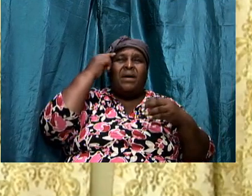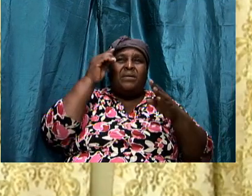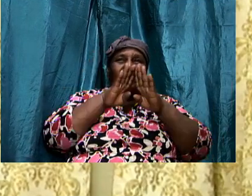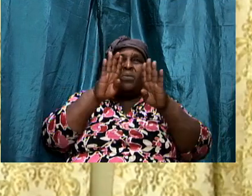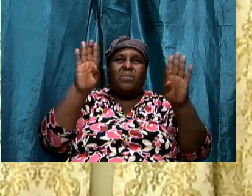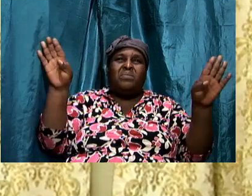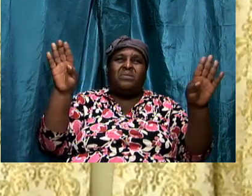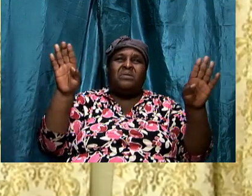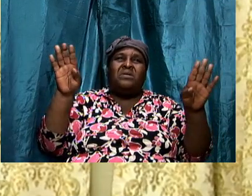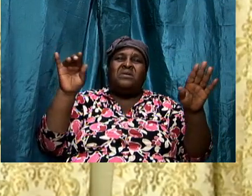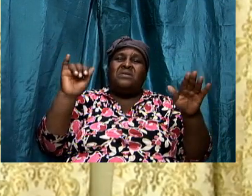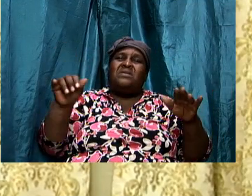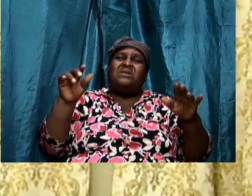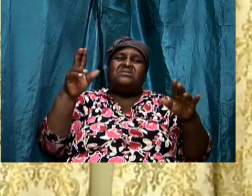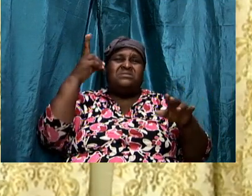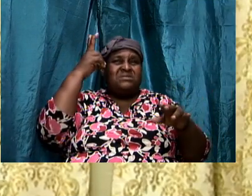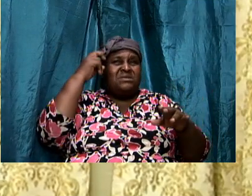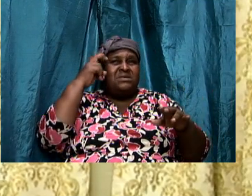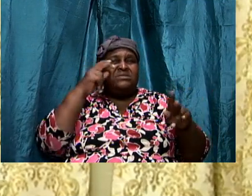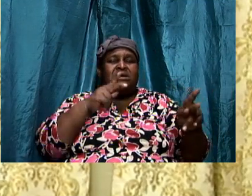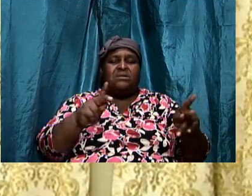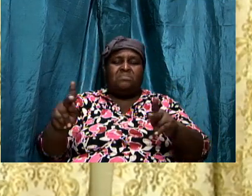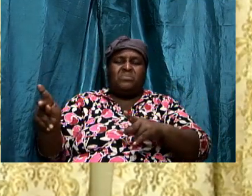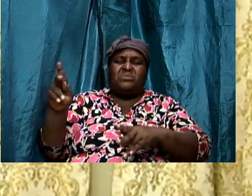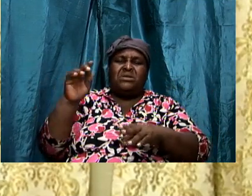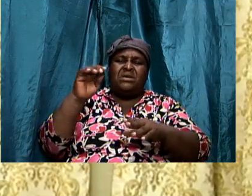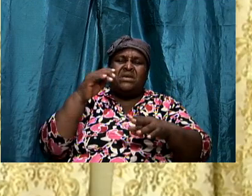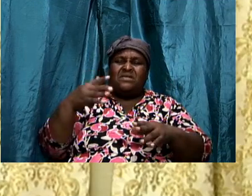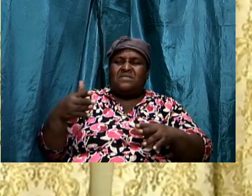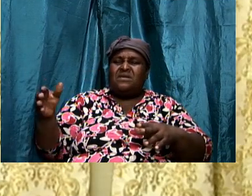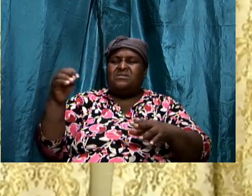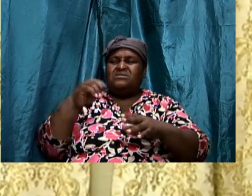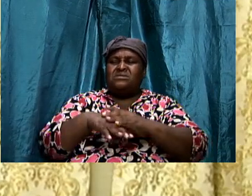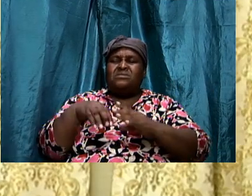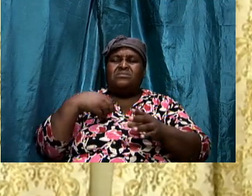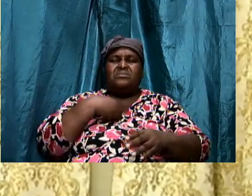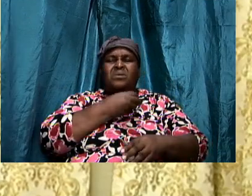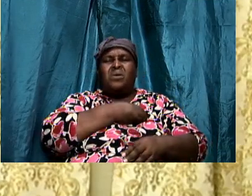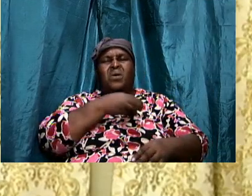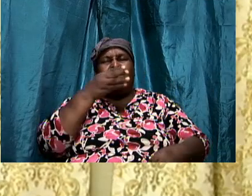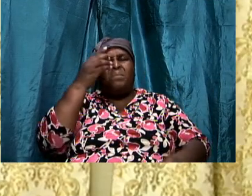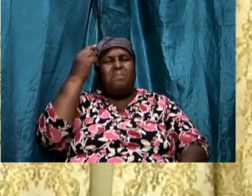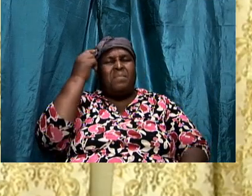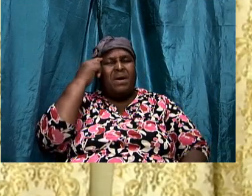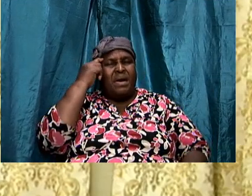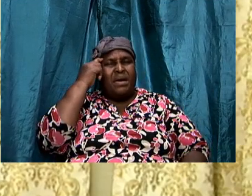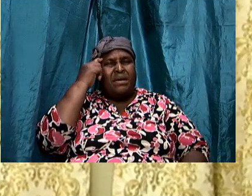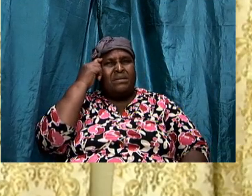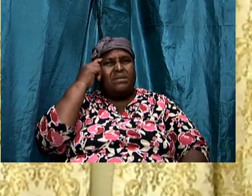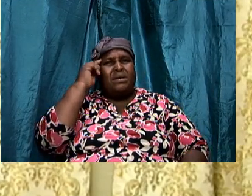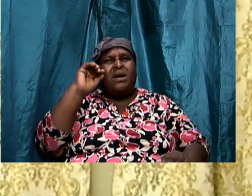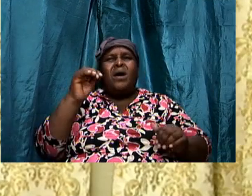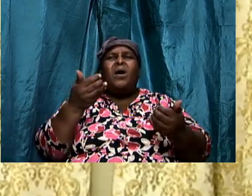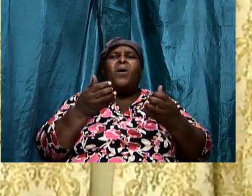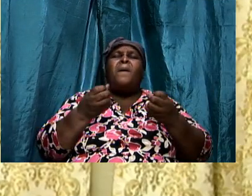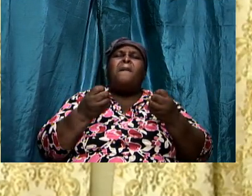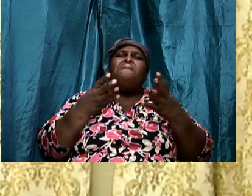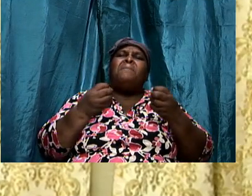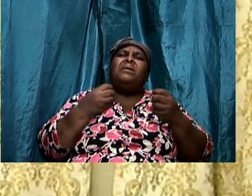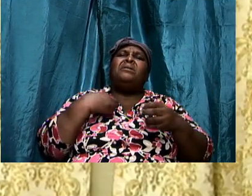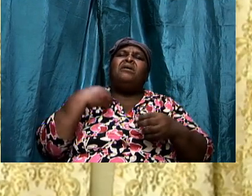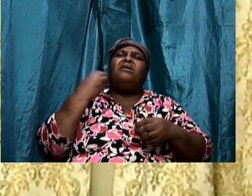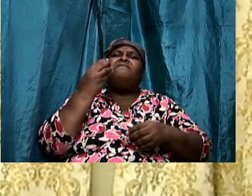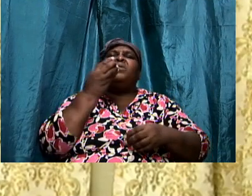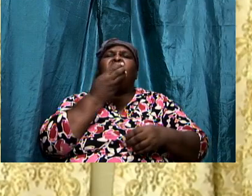kind of negative thoughts in it how many of us have had i i jumped some slides a while ago